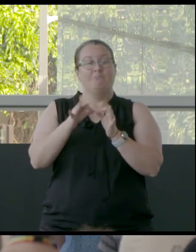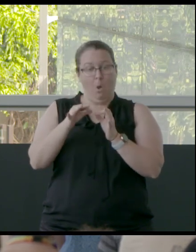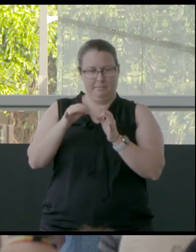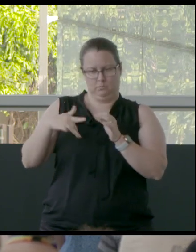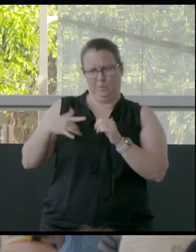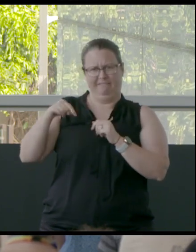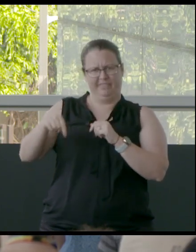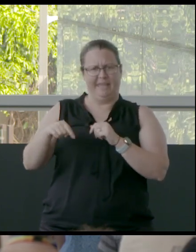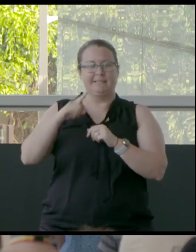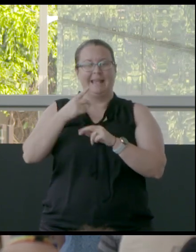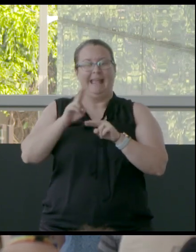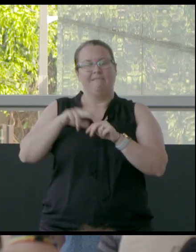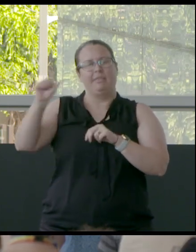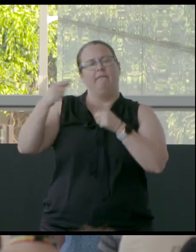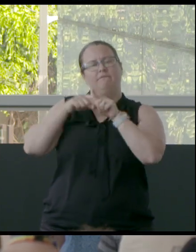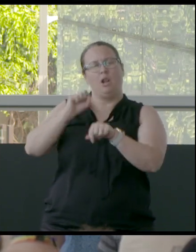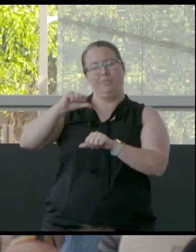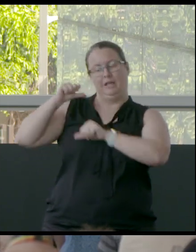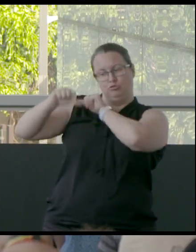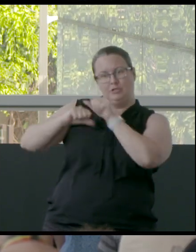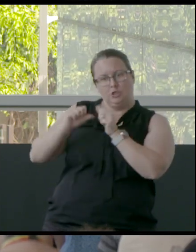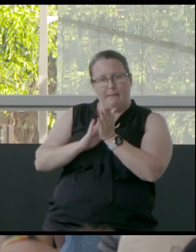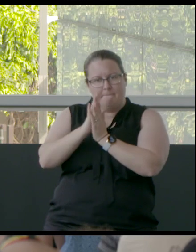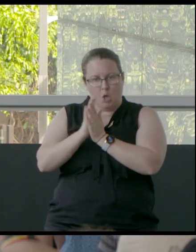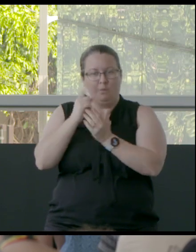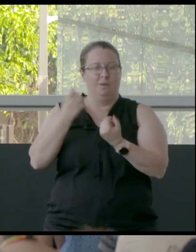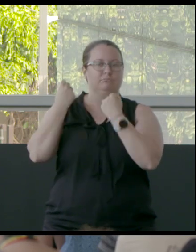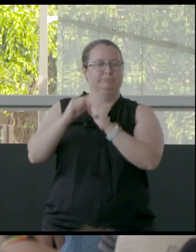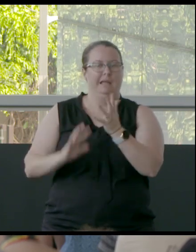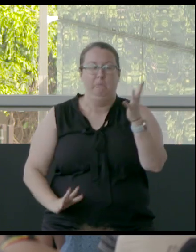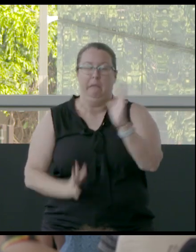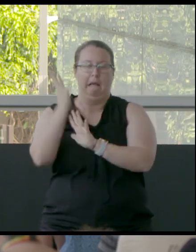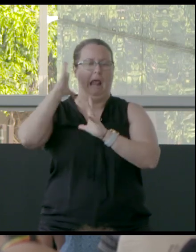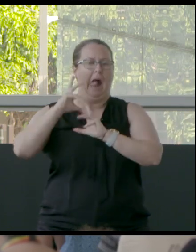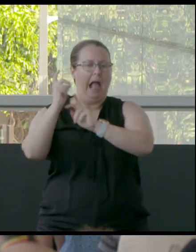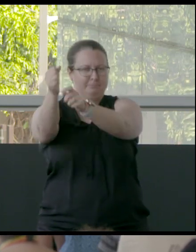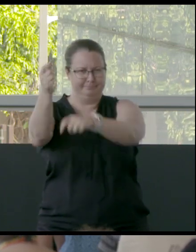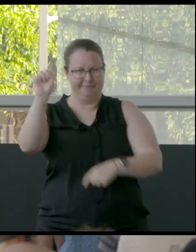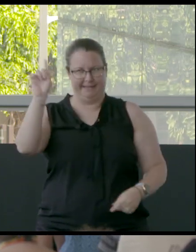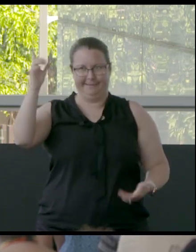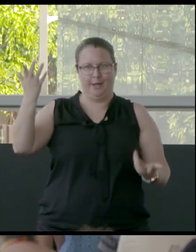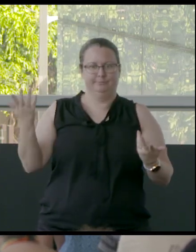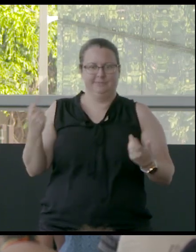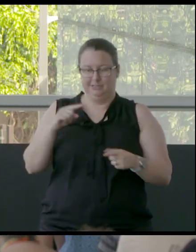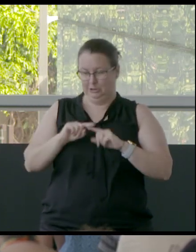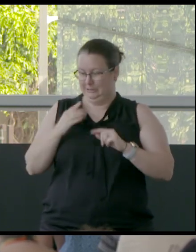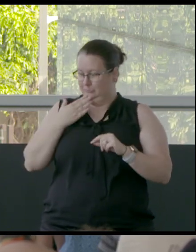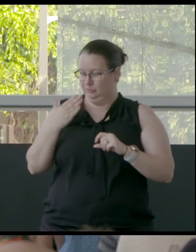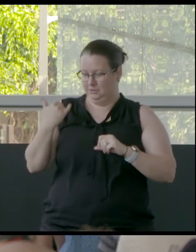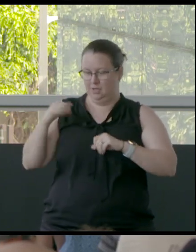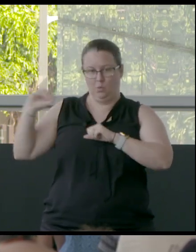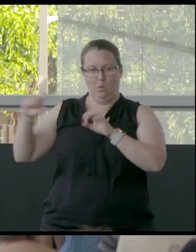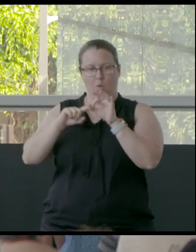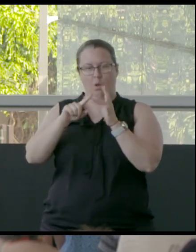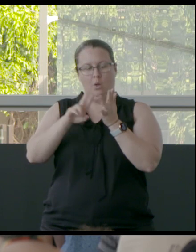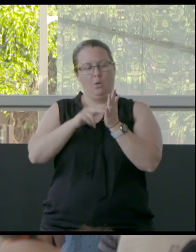burning, it might have prevented the emergency. And I think just very recently, the Kuwanda Moku were